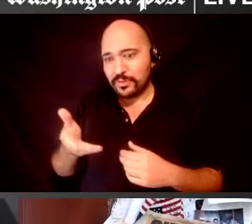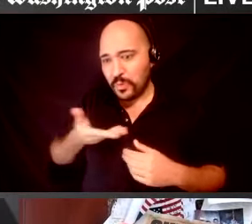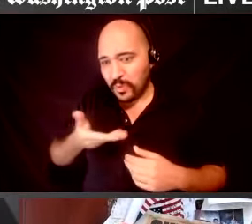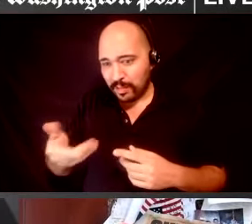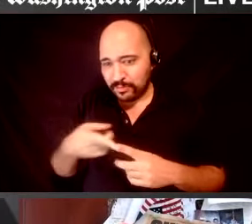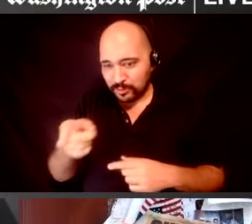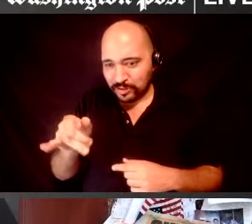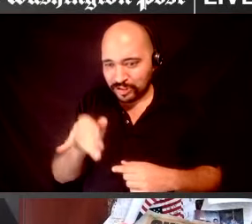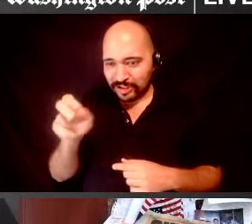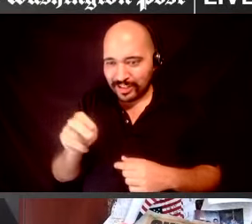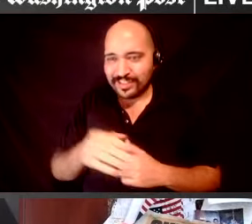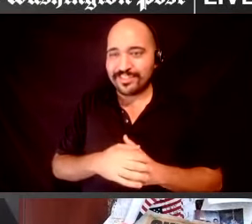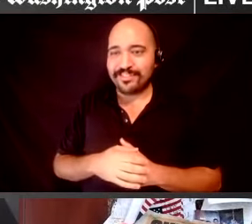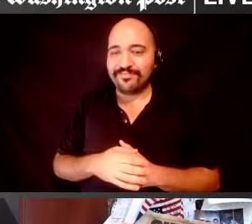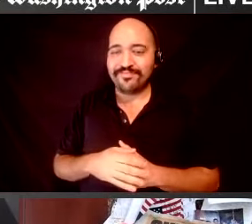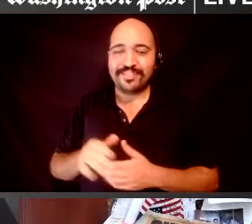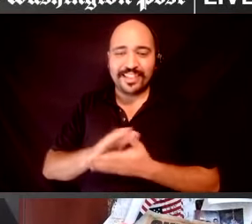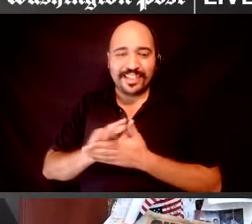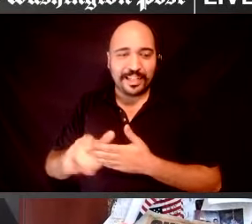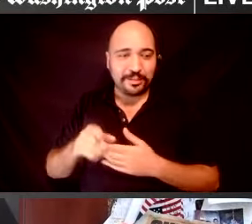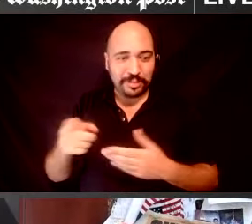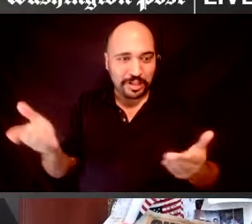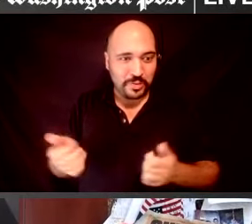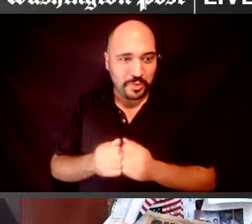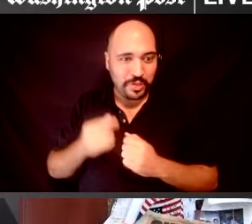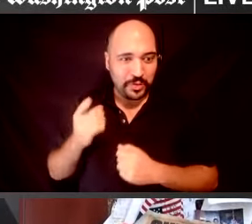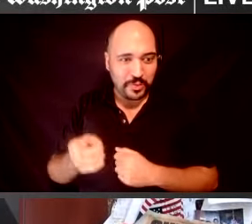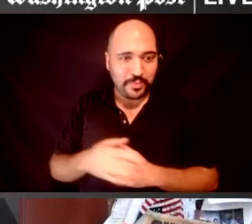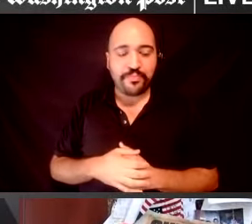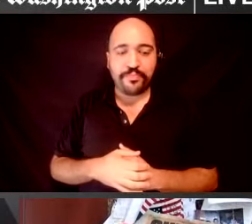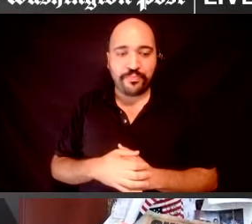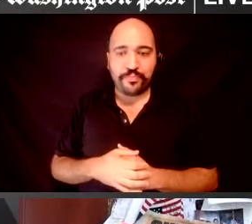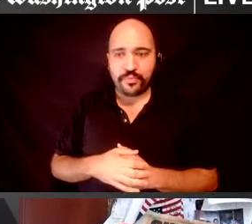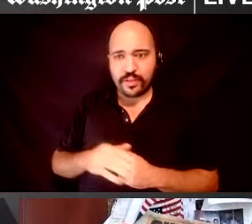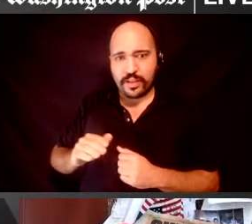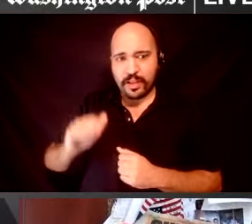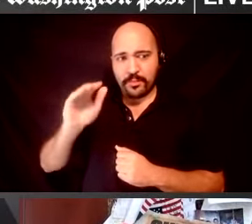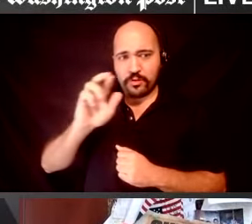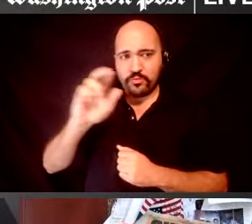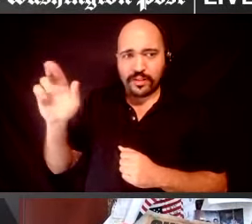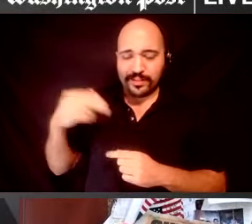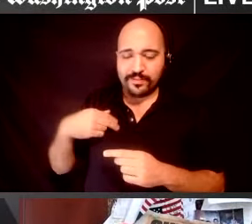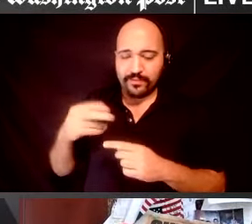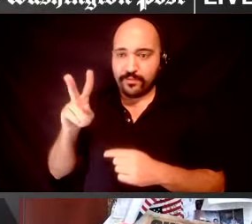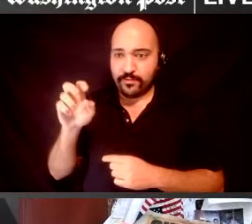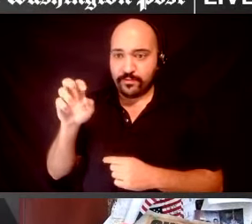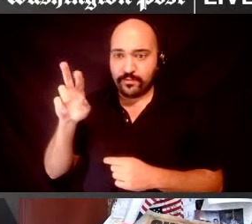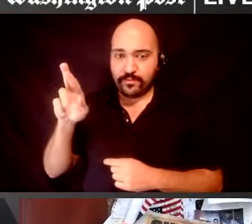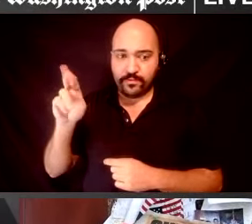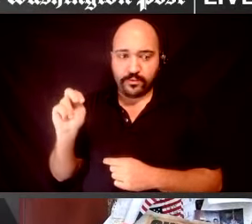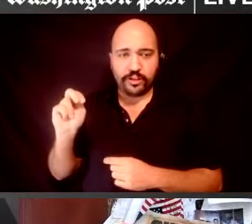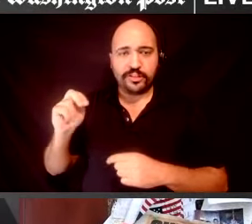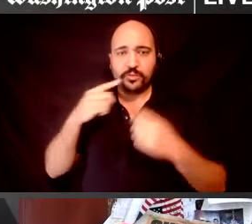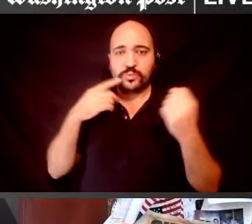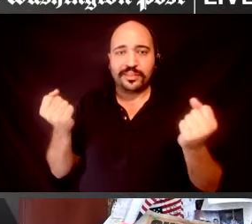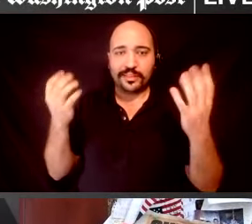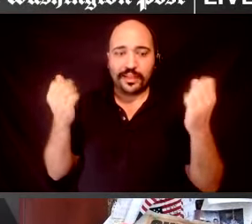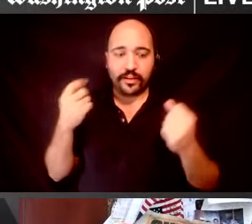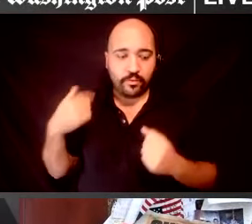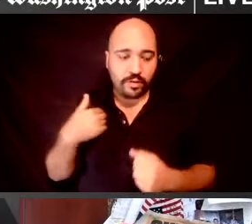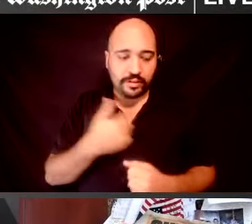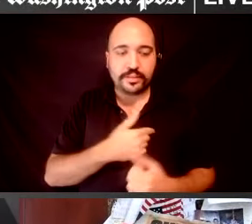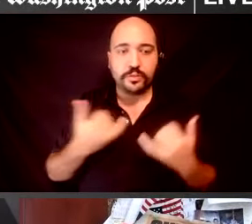Hi, it's nice to be here with you. And in the upper right corner, have Vern signing for us. Thank you. And,